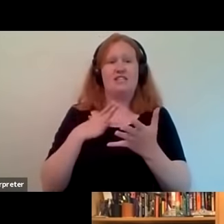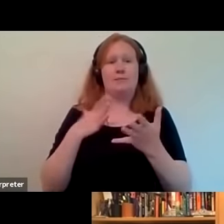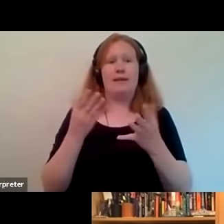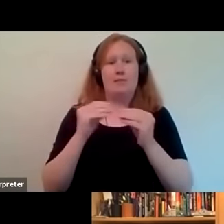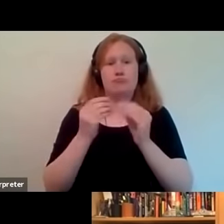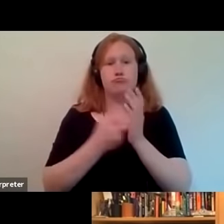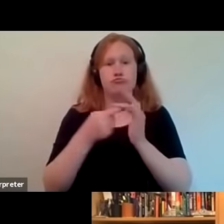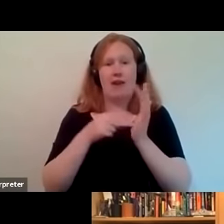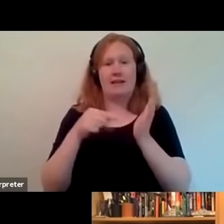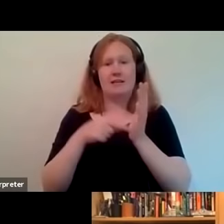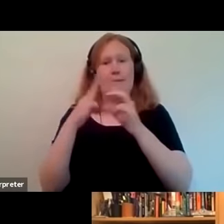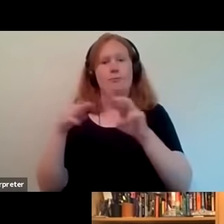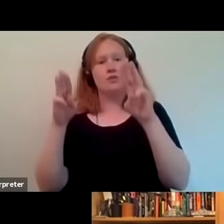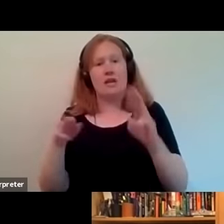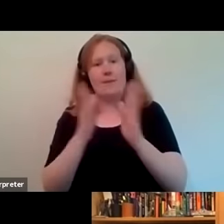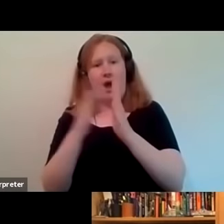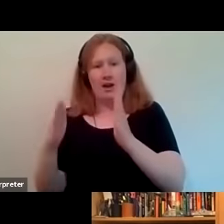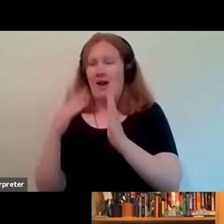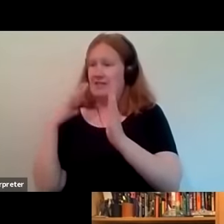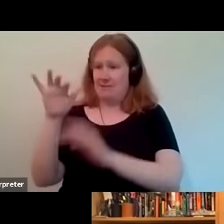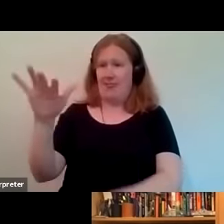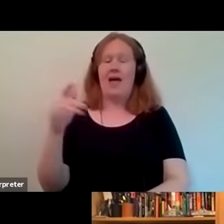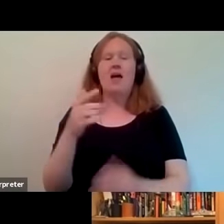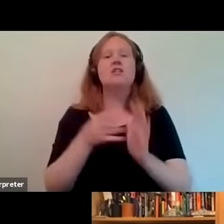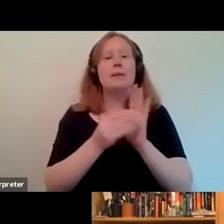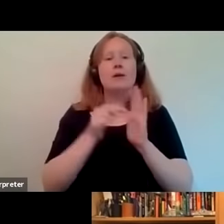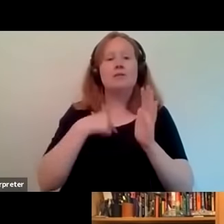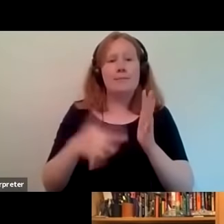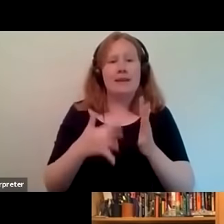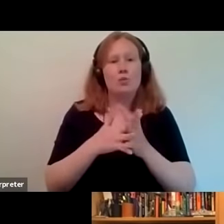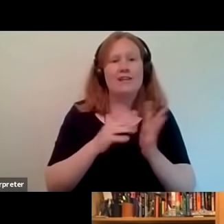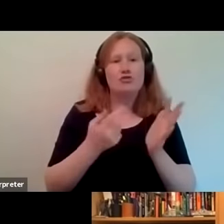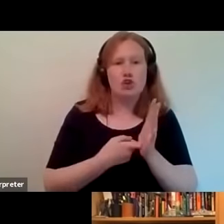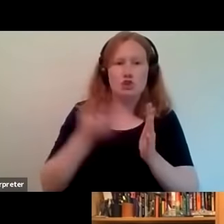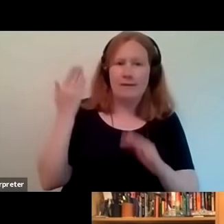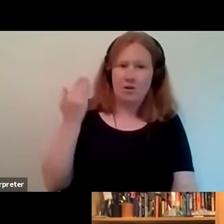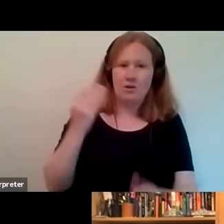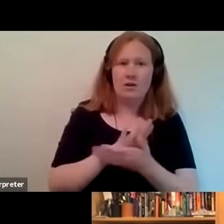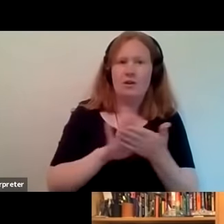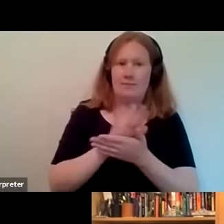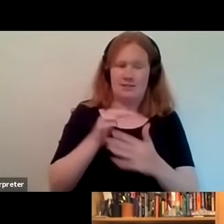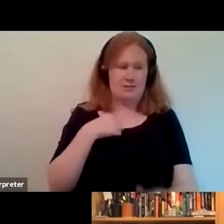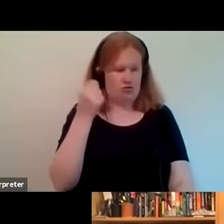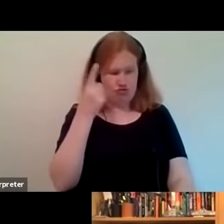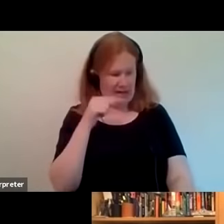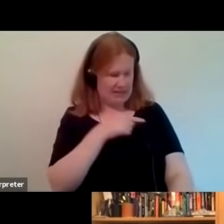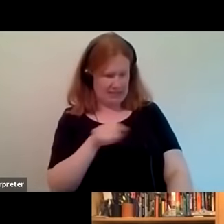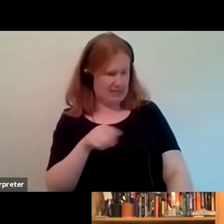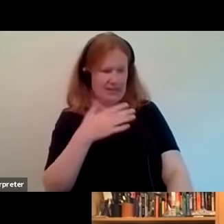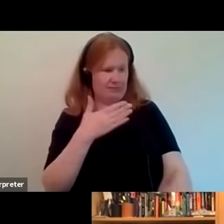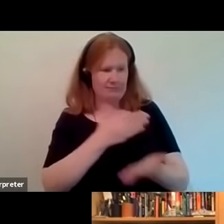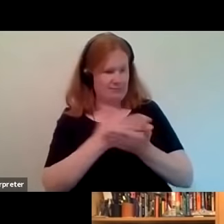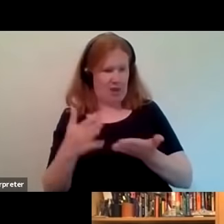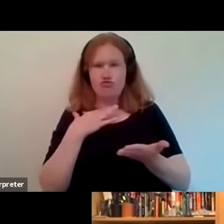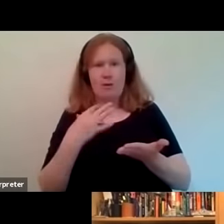having done the windrush exhibition for example um we noticed that there was there wasn't there wasn't a clear representation